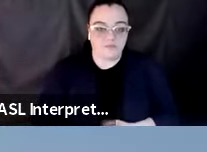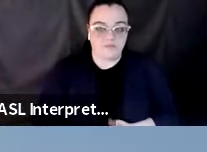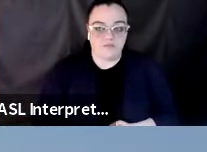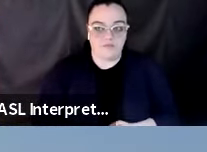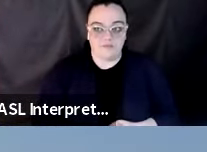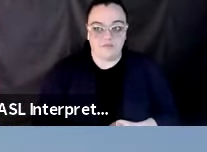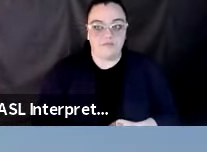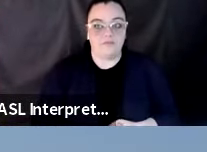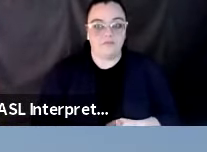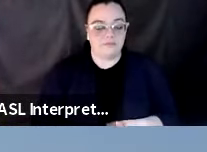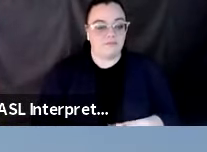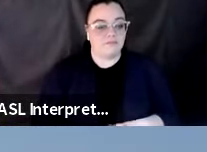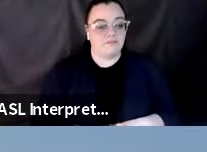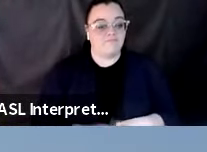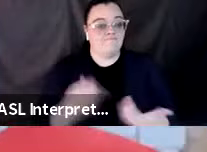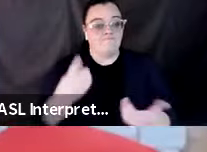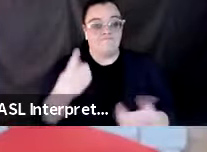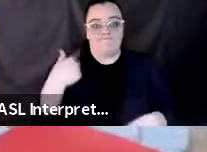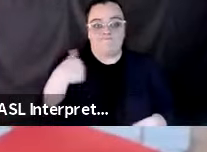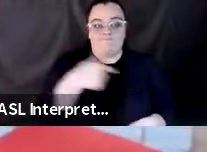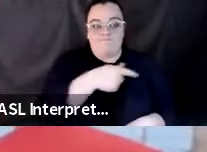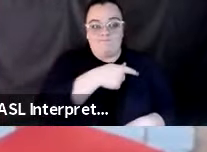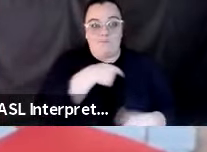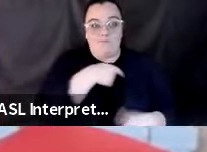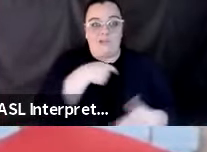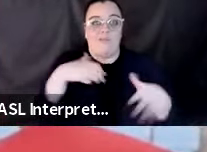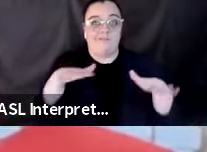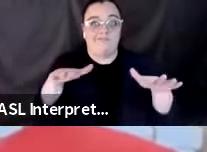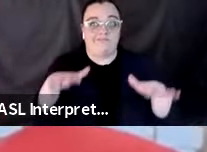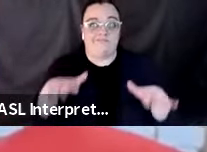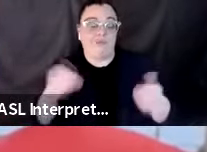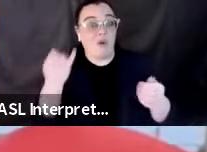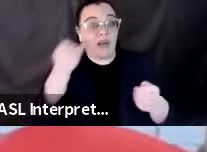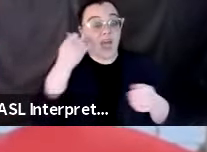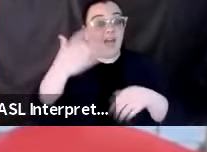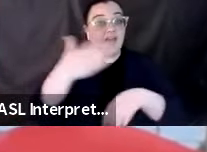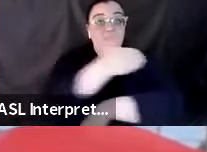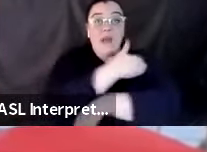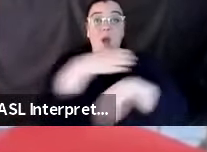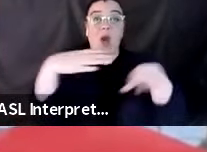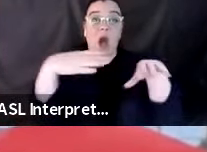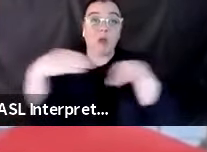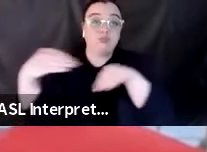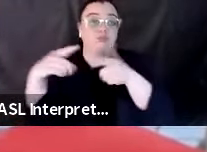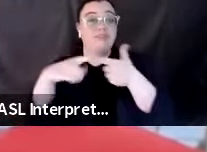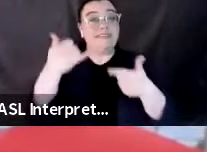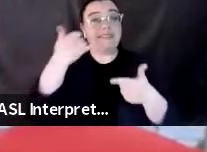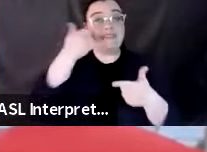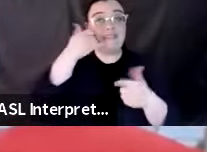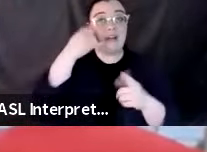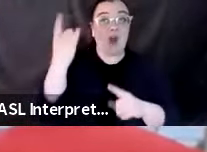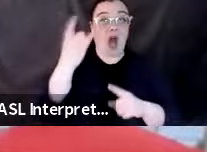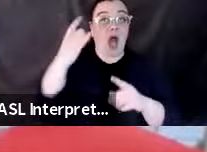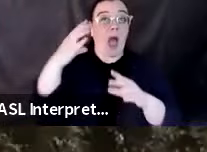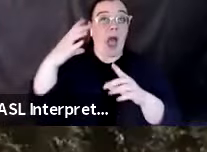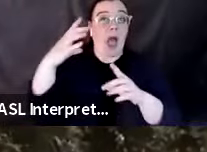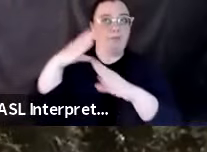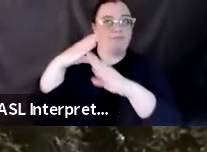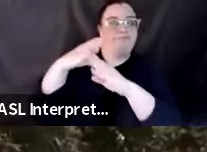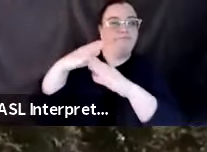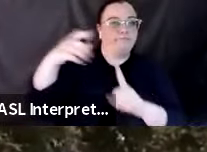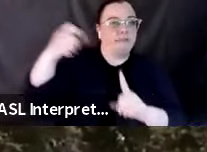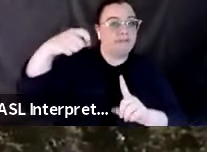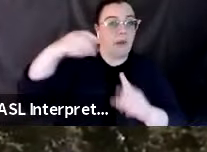We've gone complacent. If you lose power, your cell phone goes down. Most people, I guarantee you, will not know what to do.